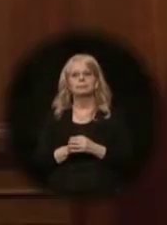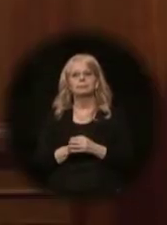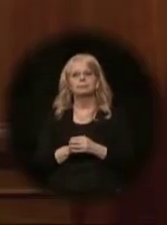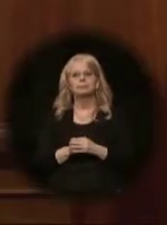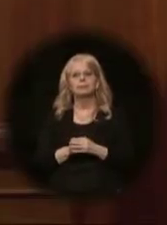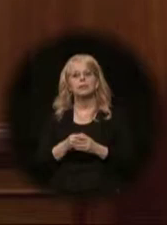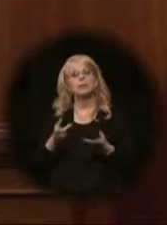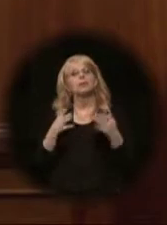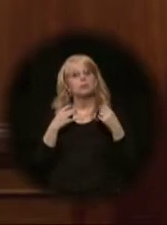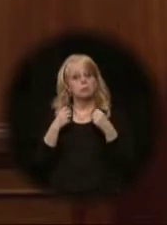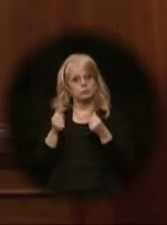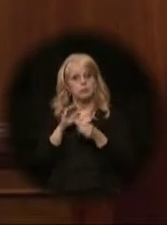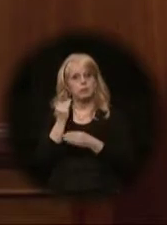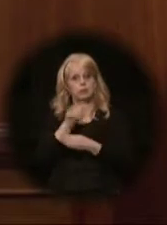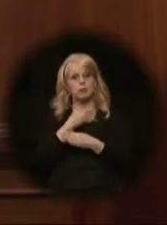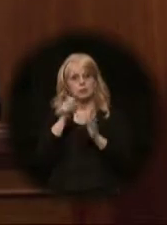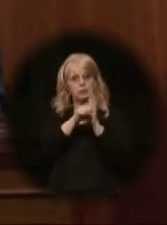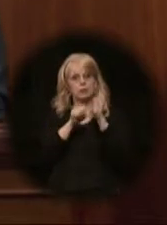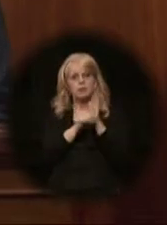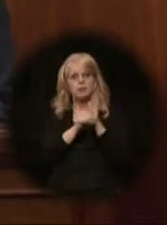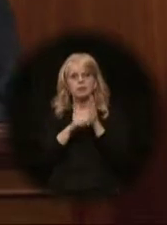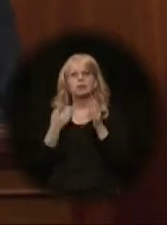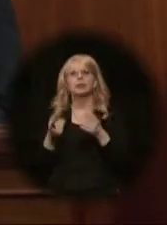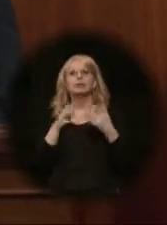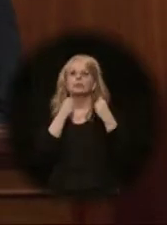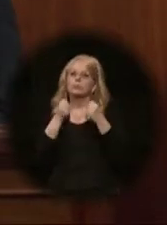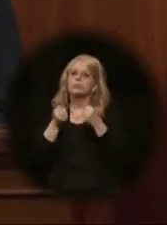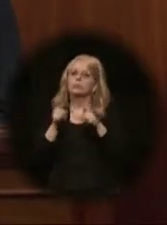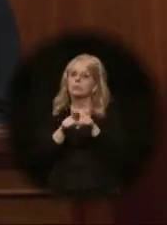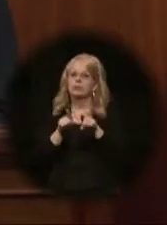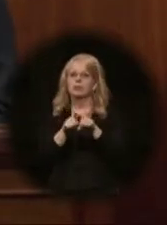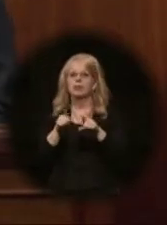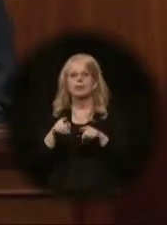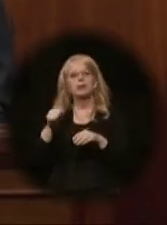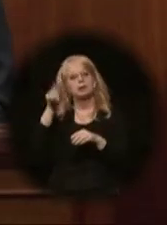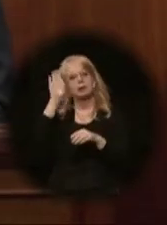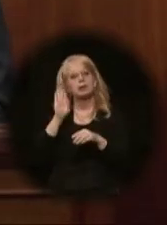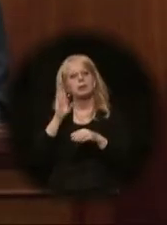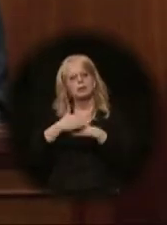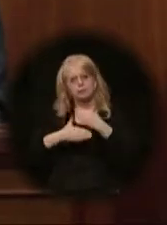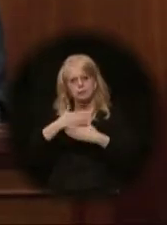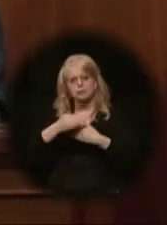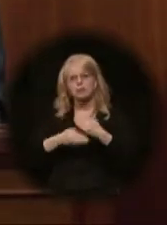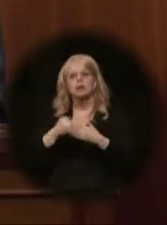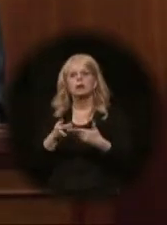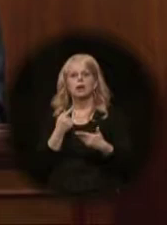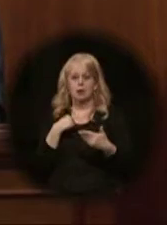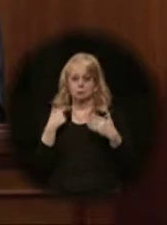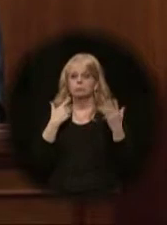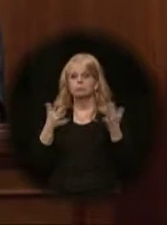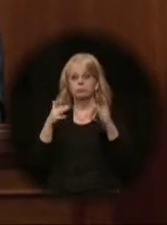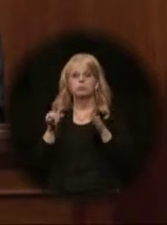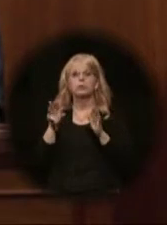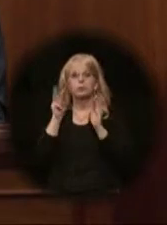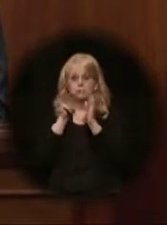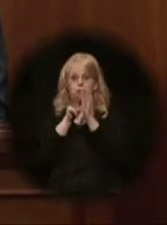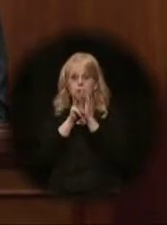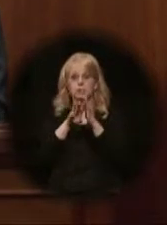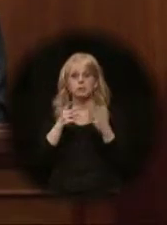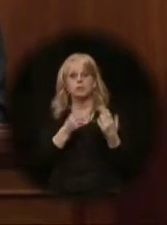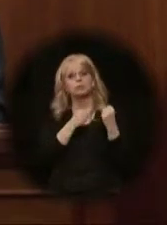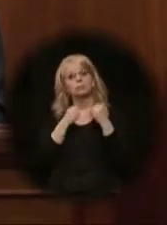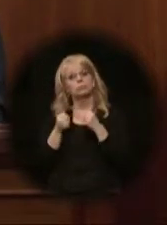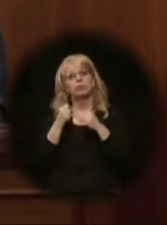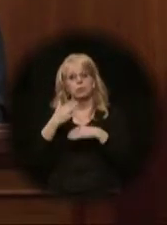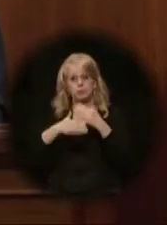Our strength as a state lies not only in Alaskans' courage, but in Alaskans' compassion. I witnessed this courage and compassion last